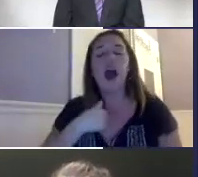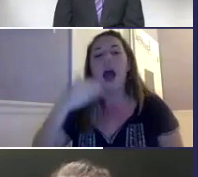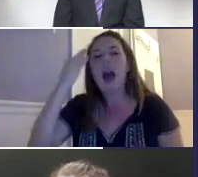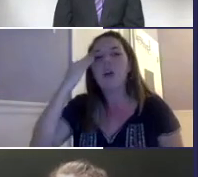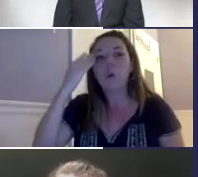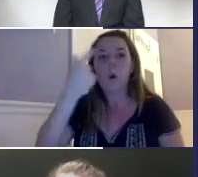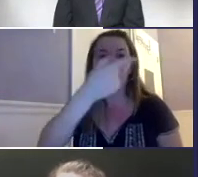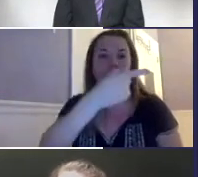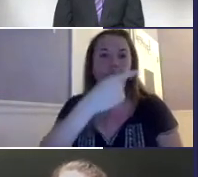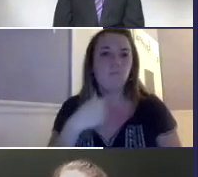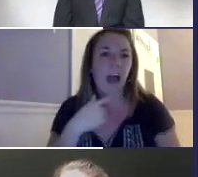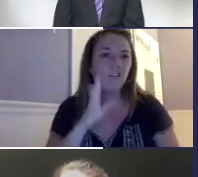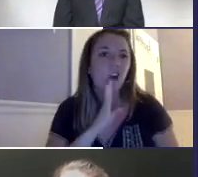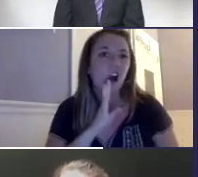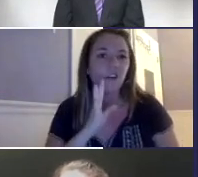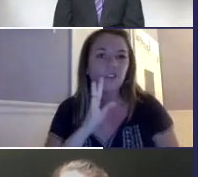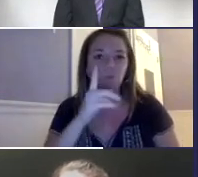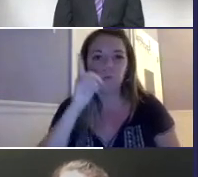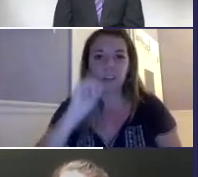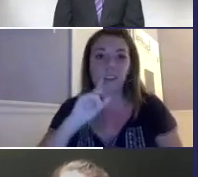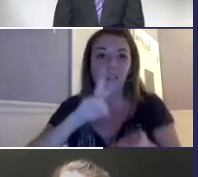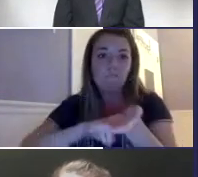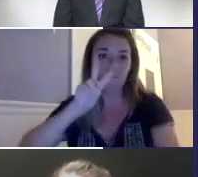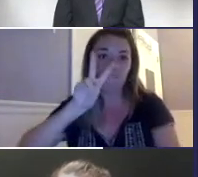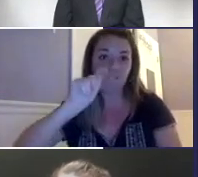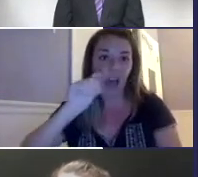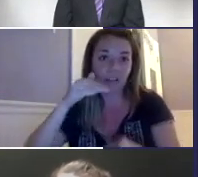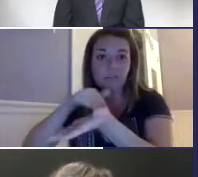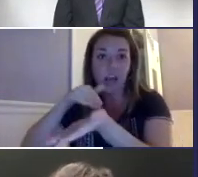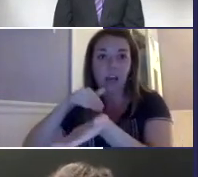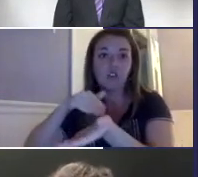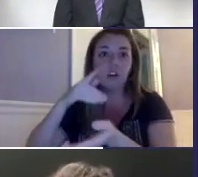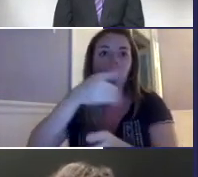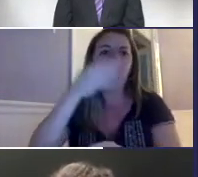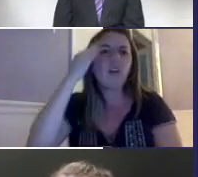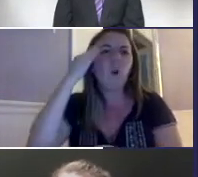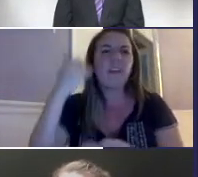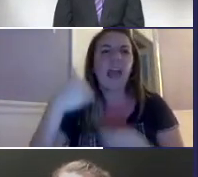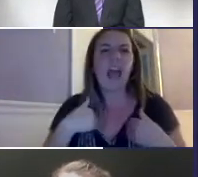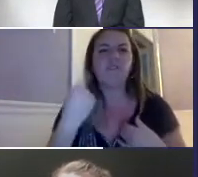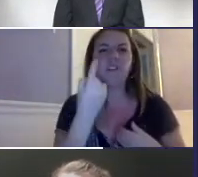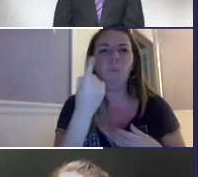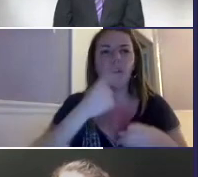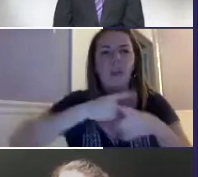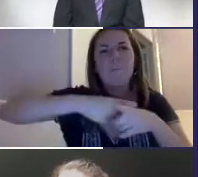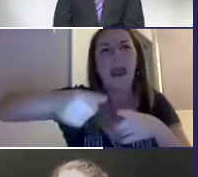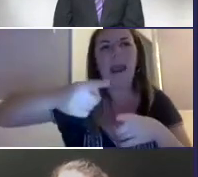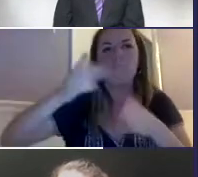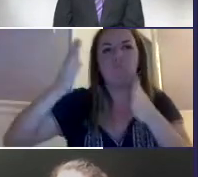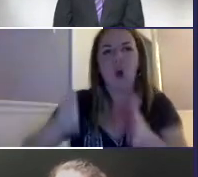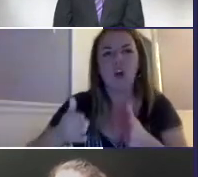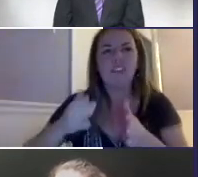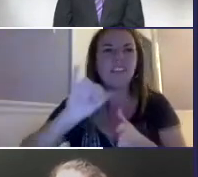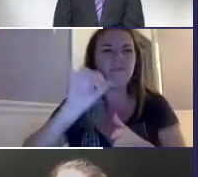triage situations, I know I've talked for some deaf vets and deaf doctors and